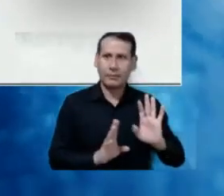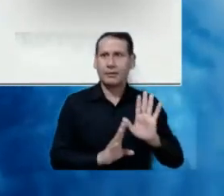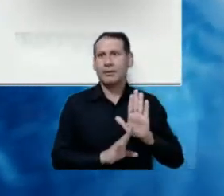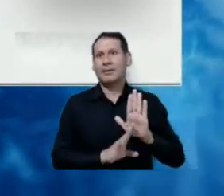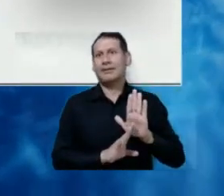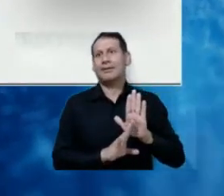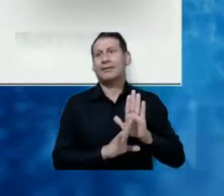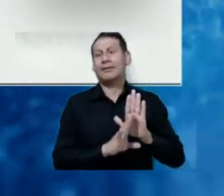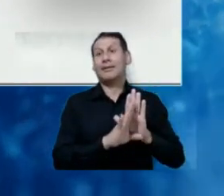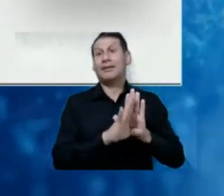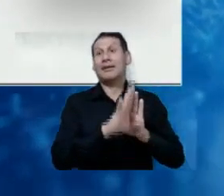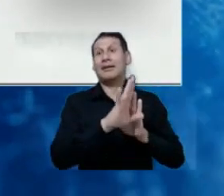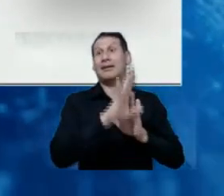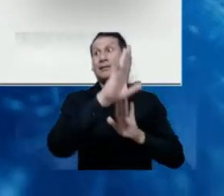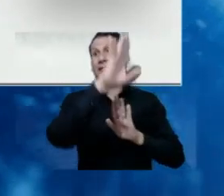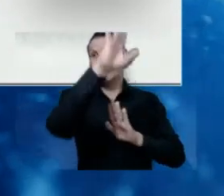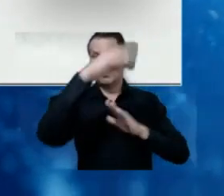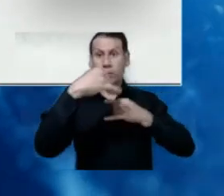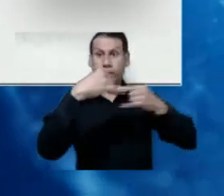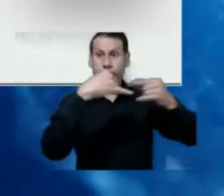of wireless solutions.